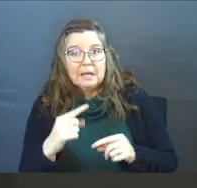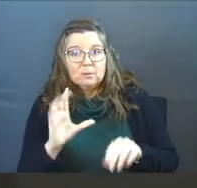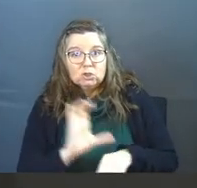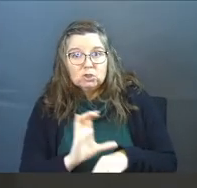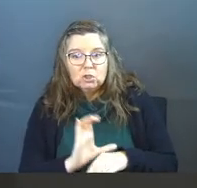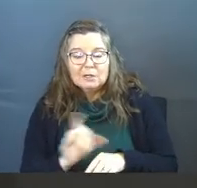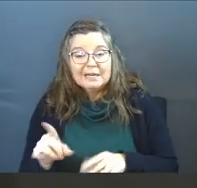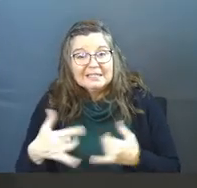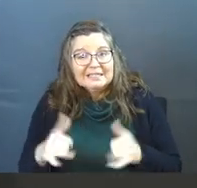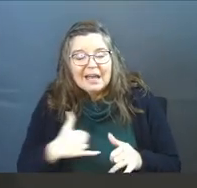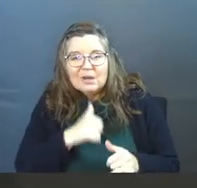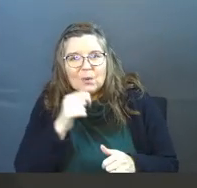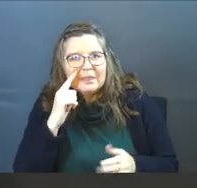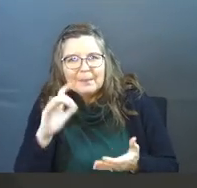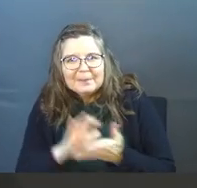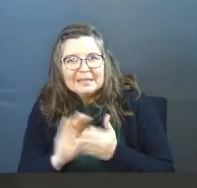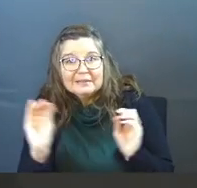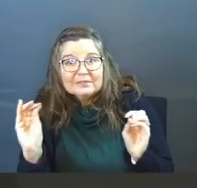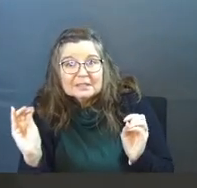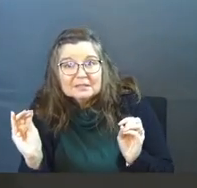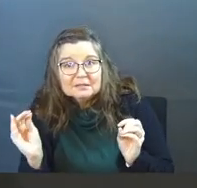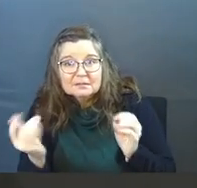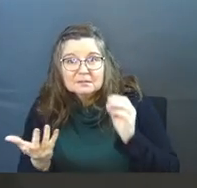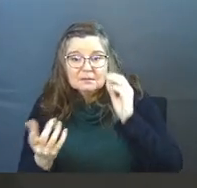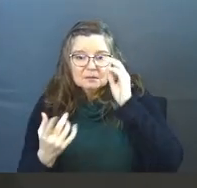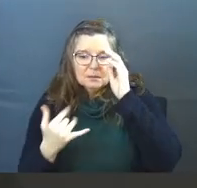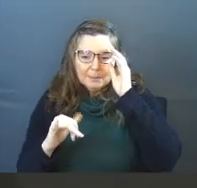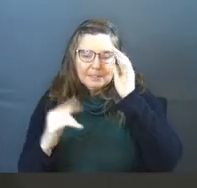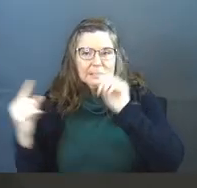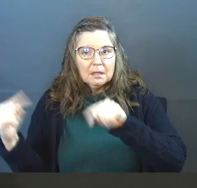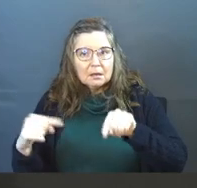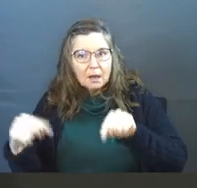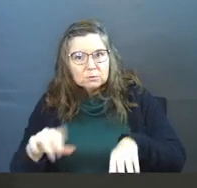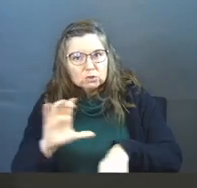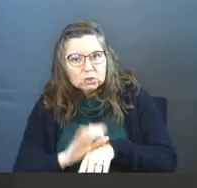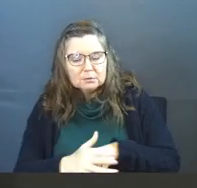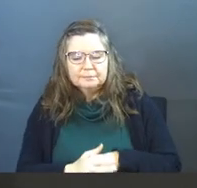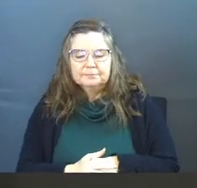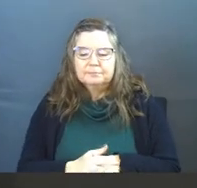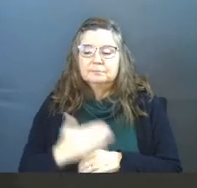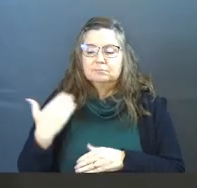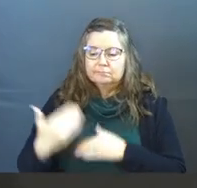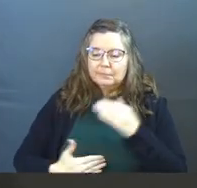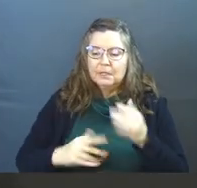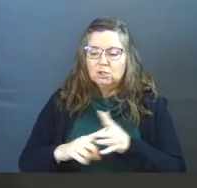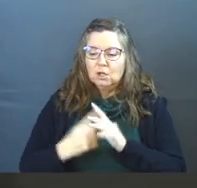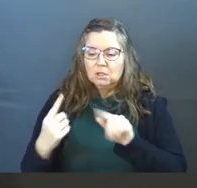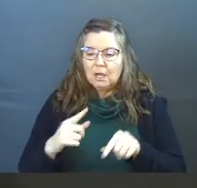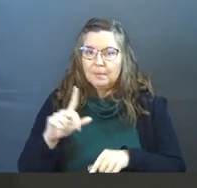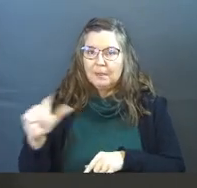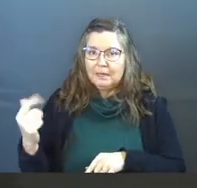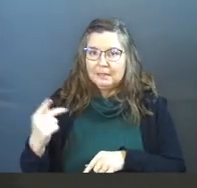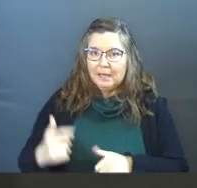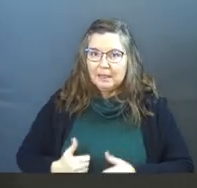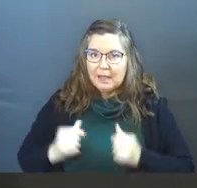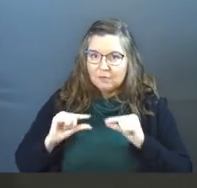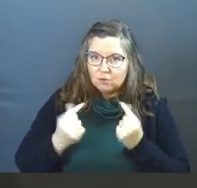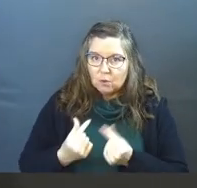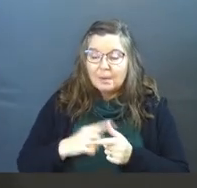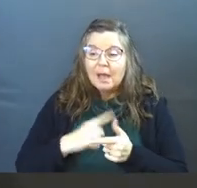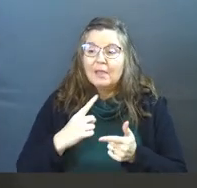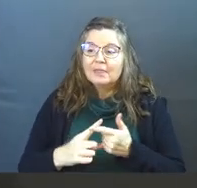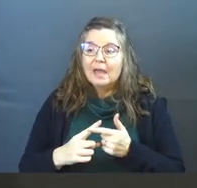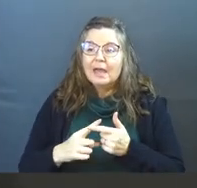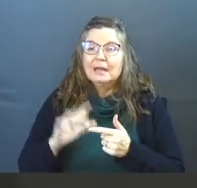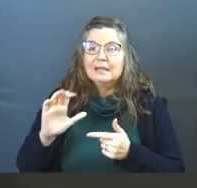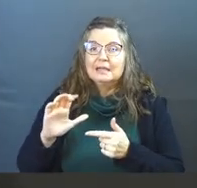to church. And he still, I don't think, believes any of this stuff. But he just starts coming to church. And eventually, he starts coming to Linda and I's life group. And